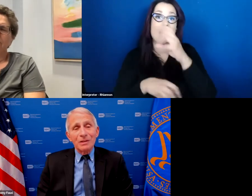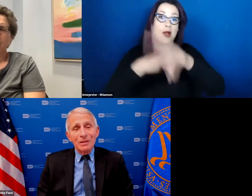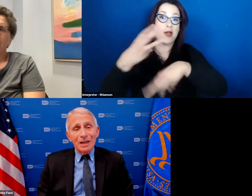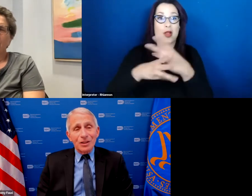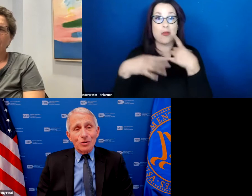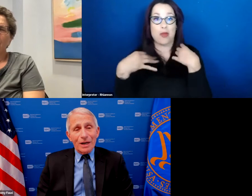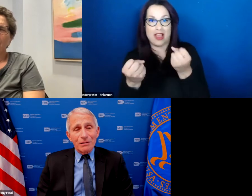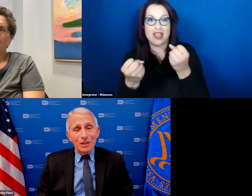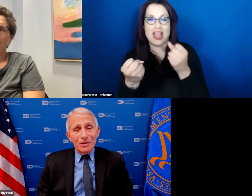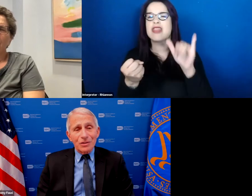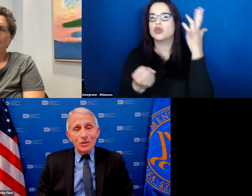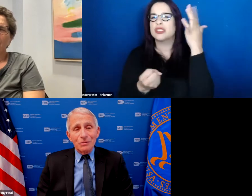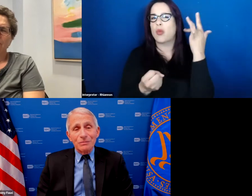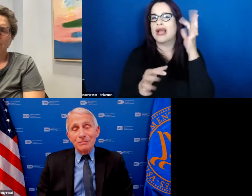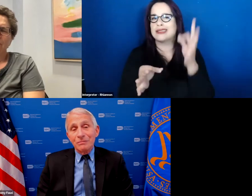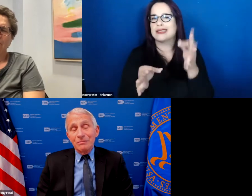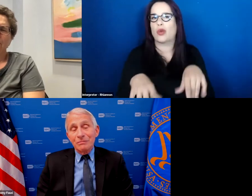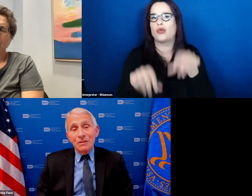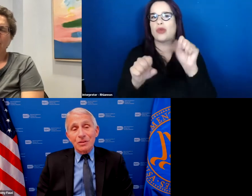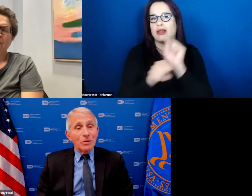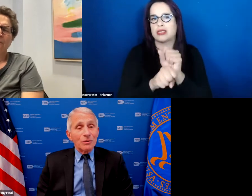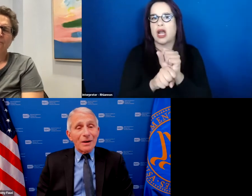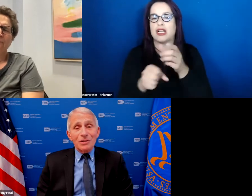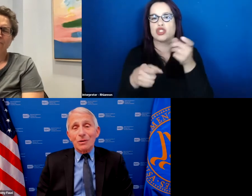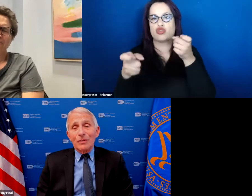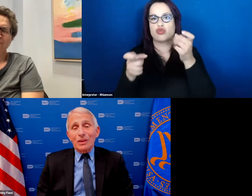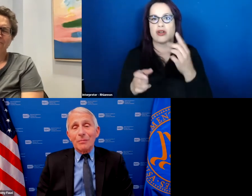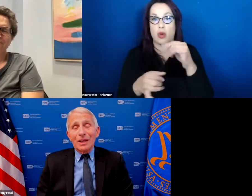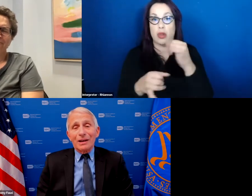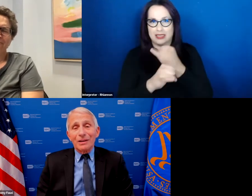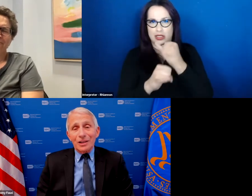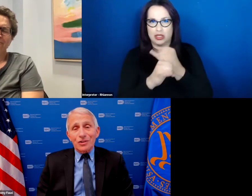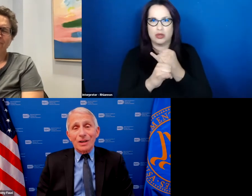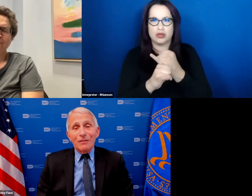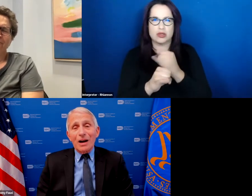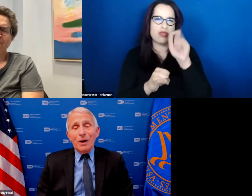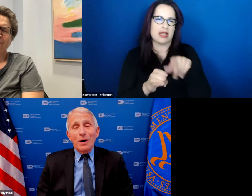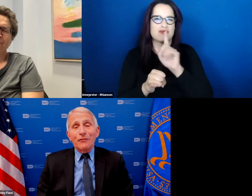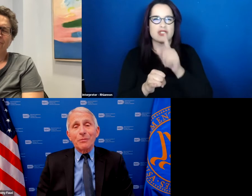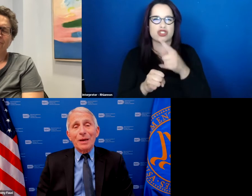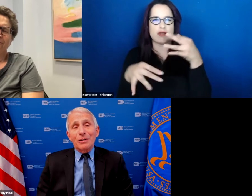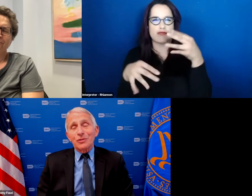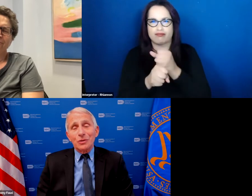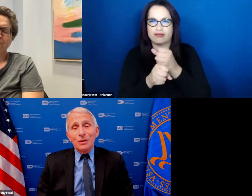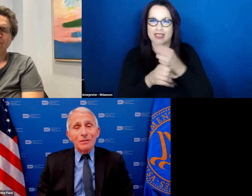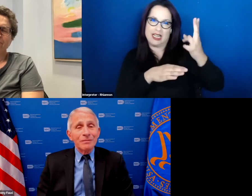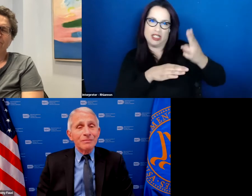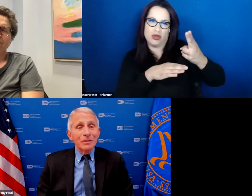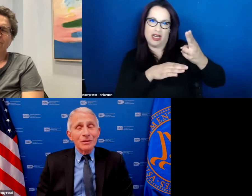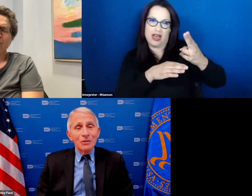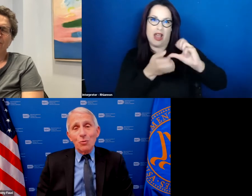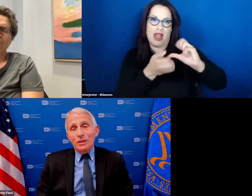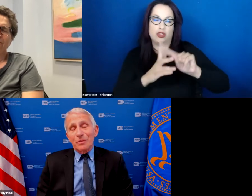as the director of the institute so that's sort of a thumbnail history of how i went from a medical student